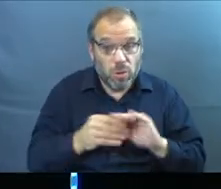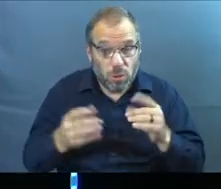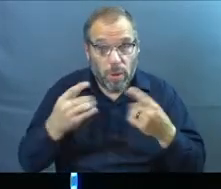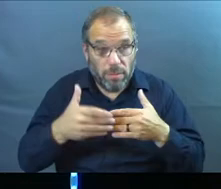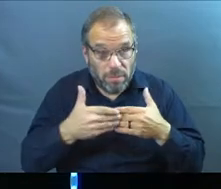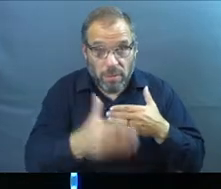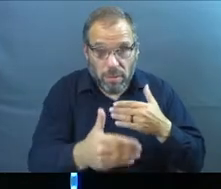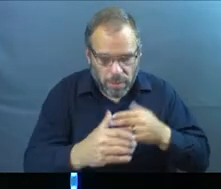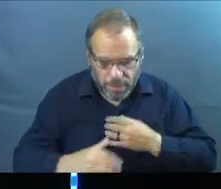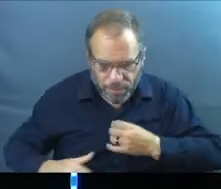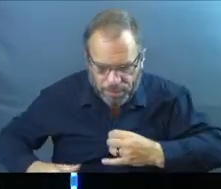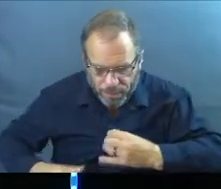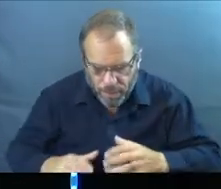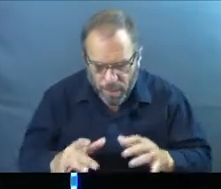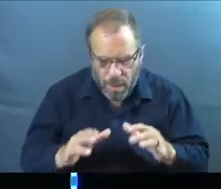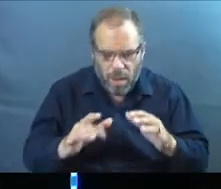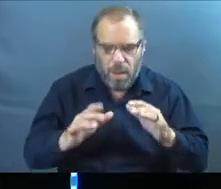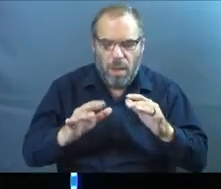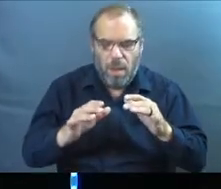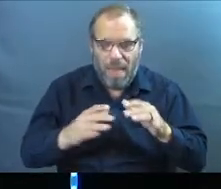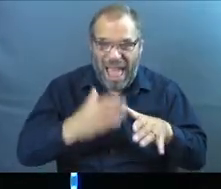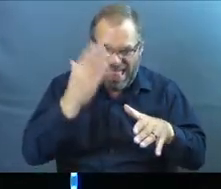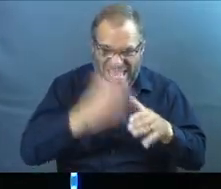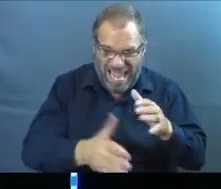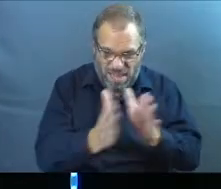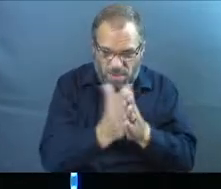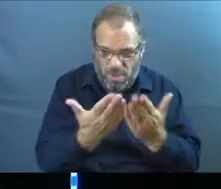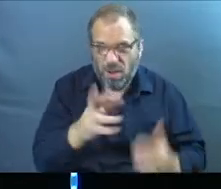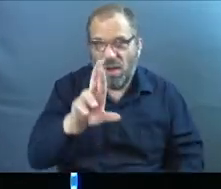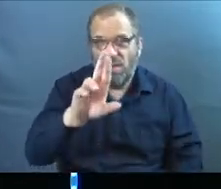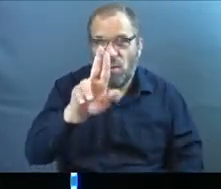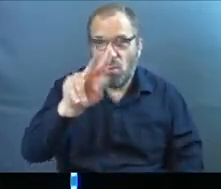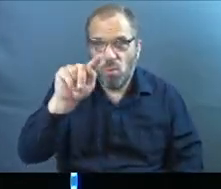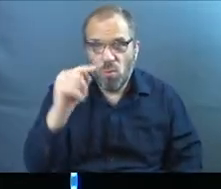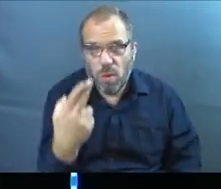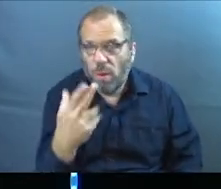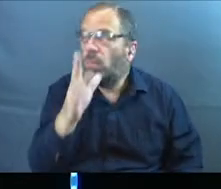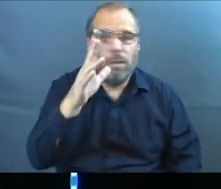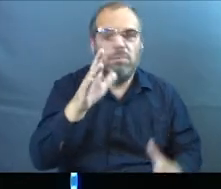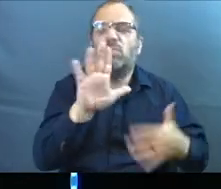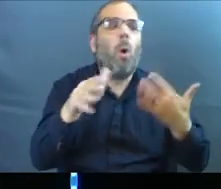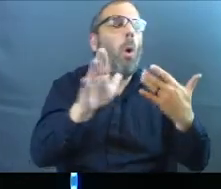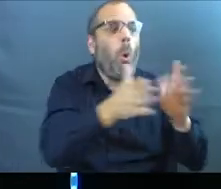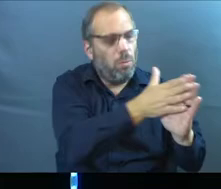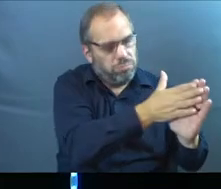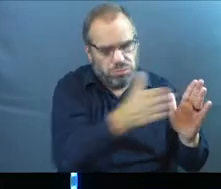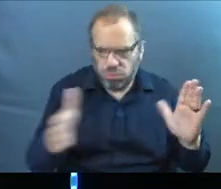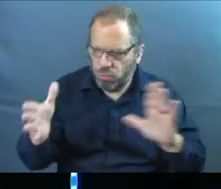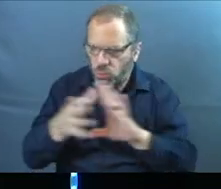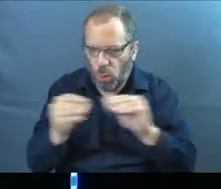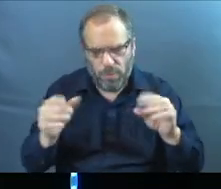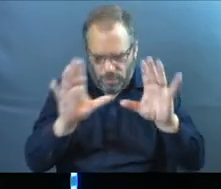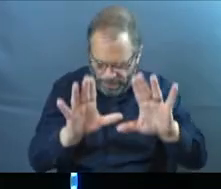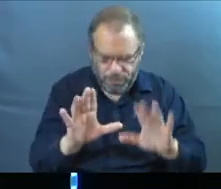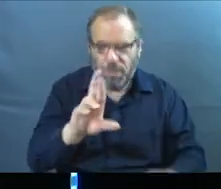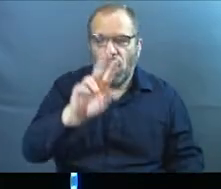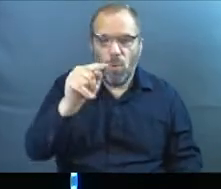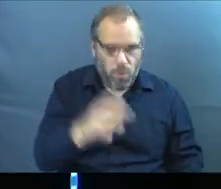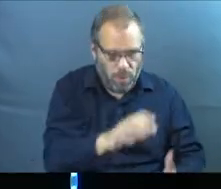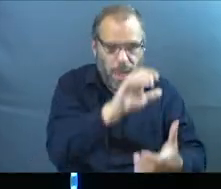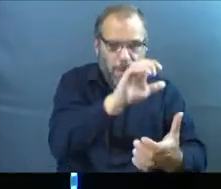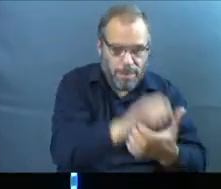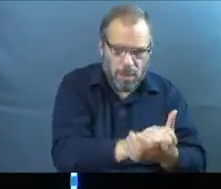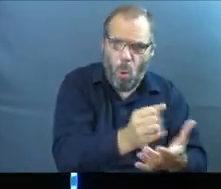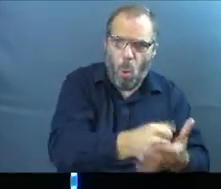goes, at the end of the book of Ruth, or throughout the whole story, so, excuse me, Ruth ends up